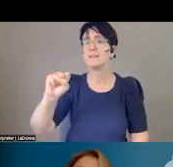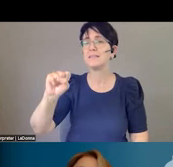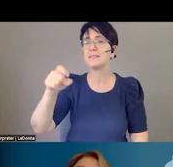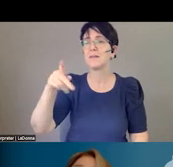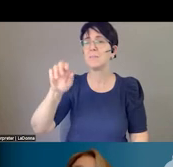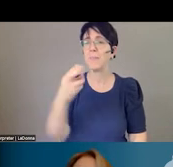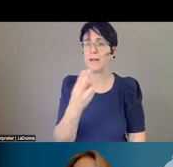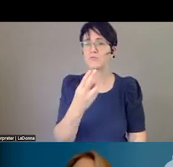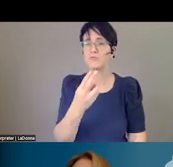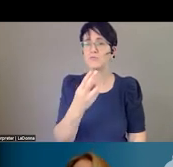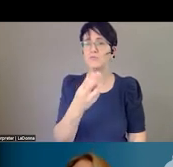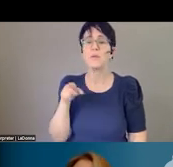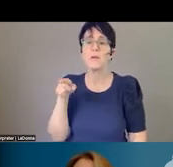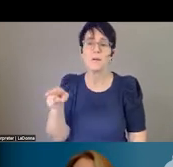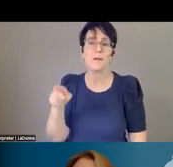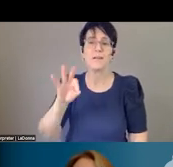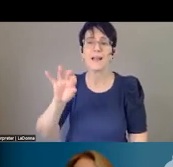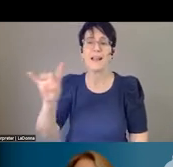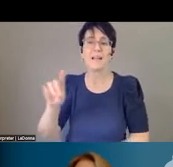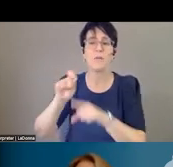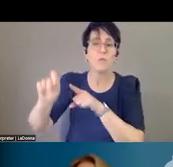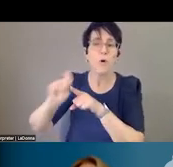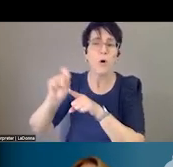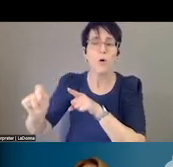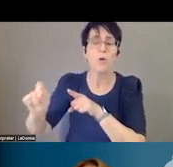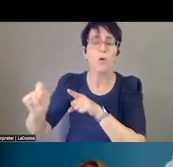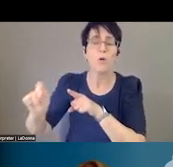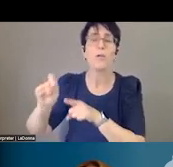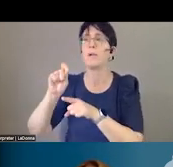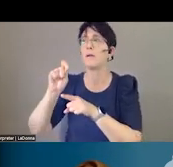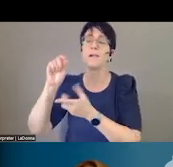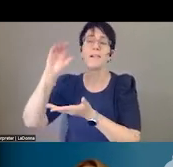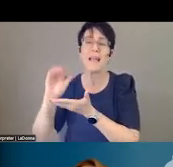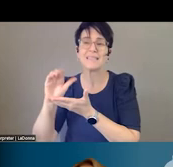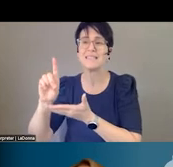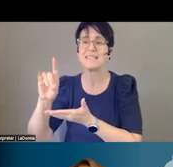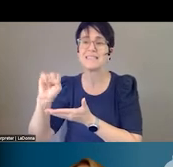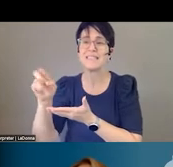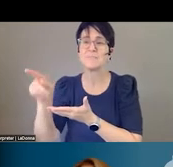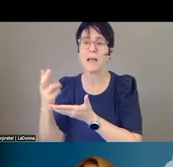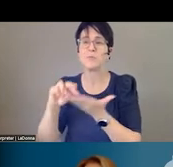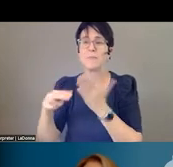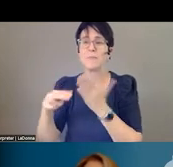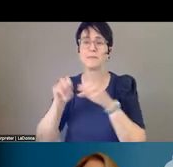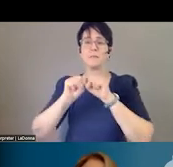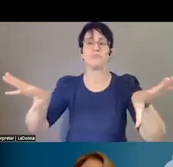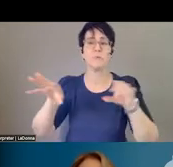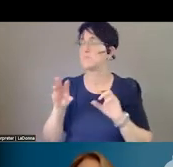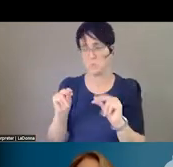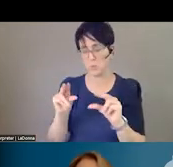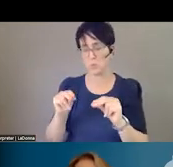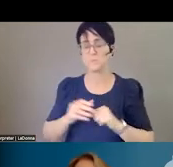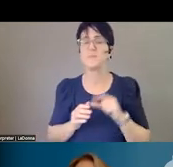doing more of the phone intervention with fewer dispatches. But they really came together. And Adam, our 911